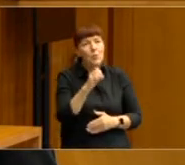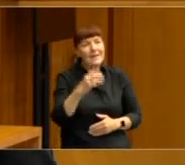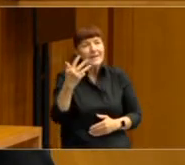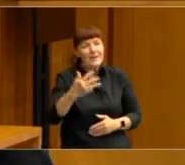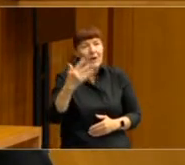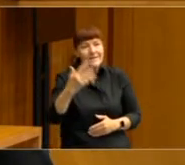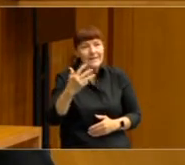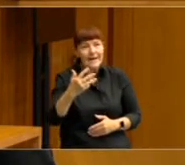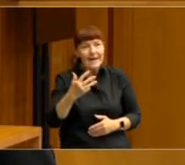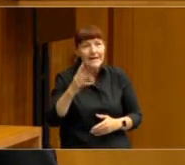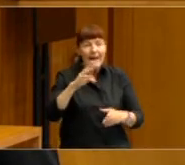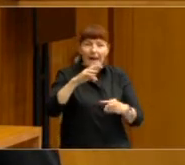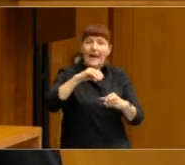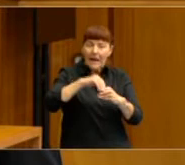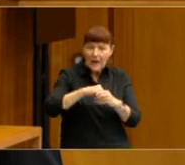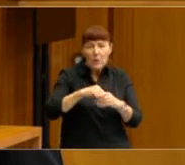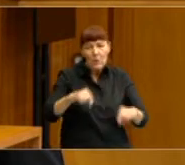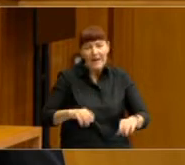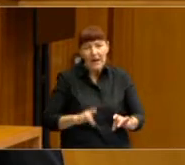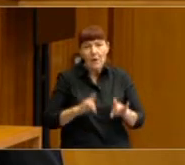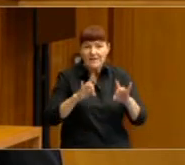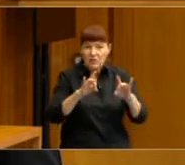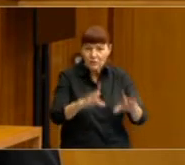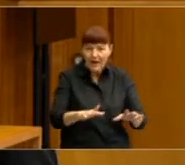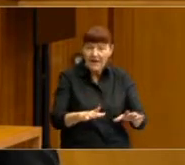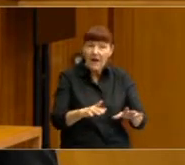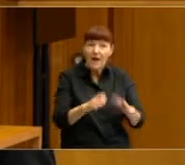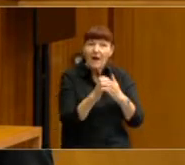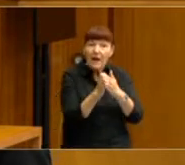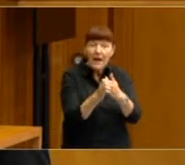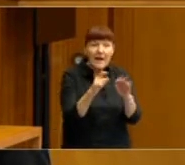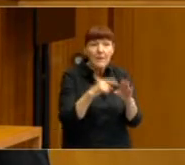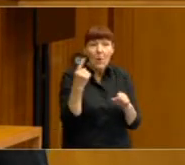including in Australia, that was very much led by young people.